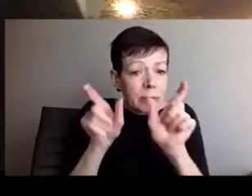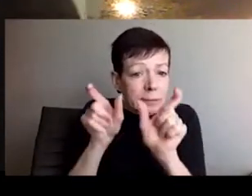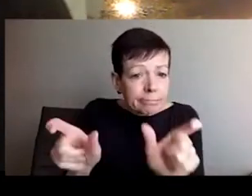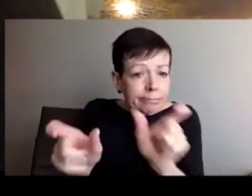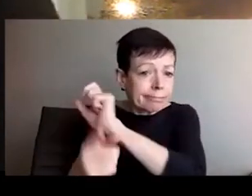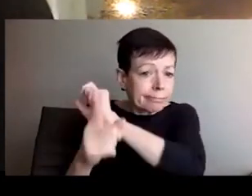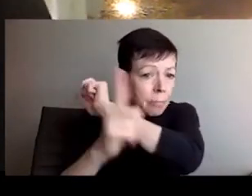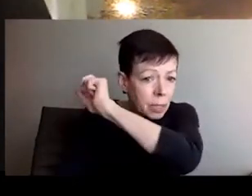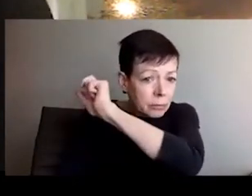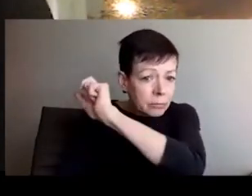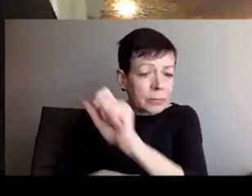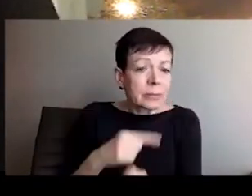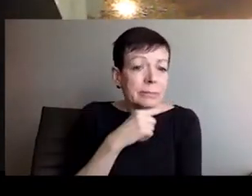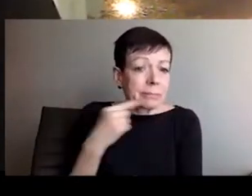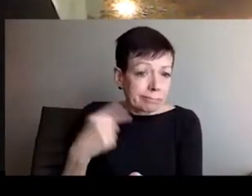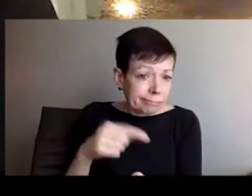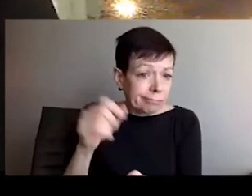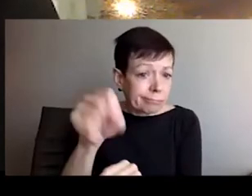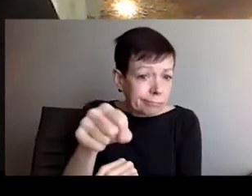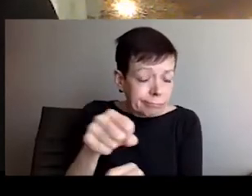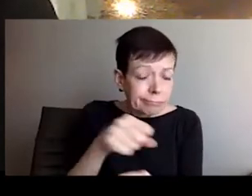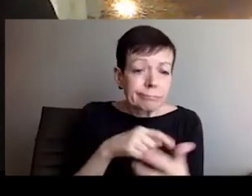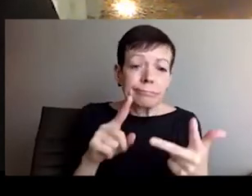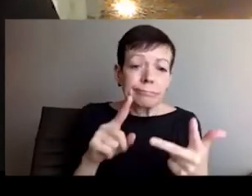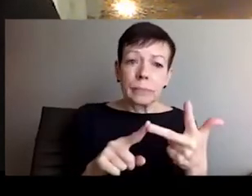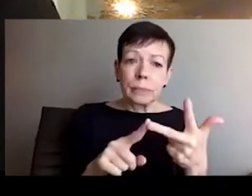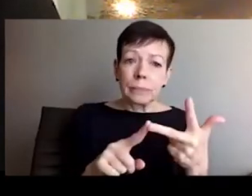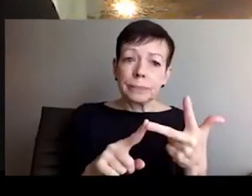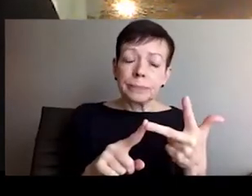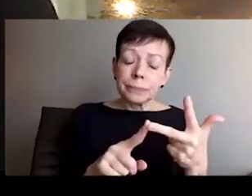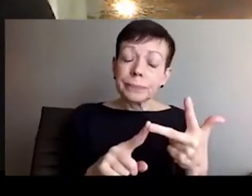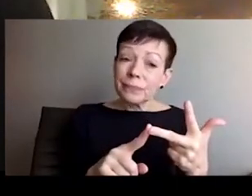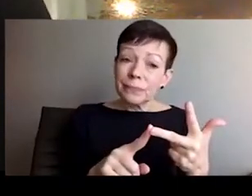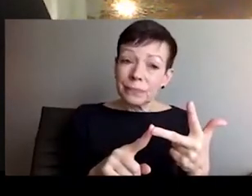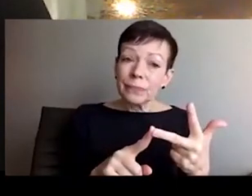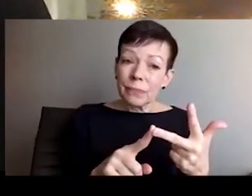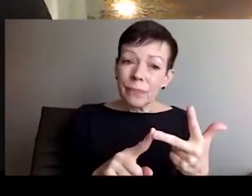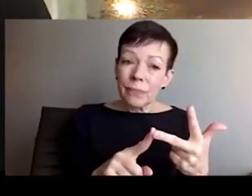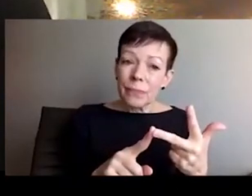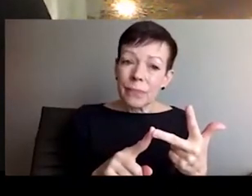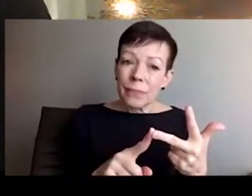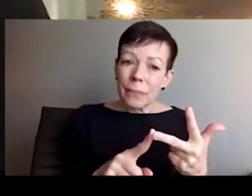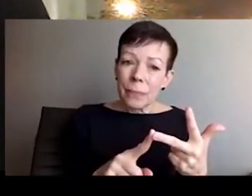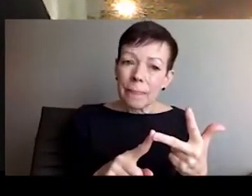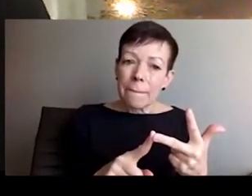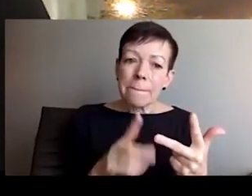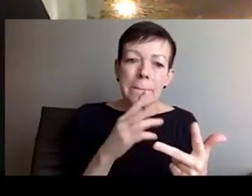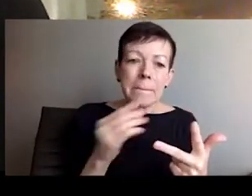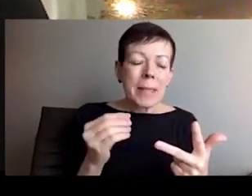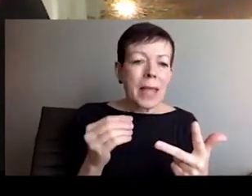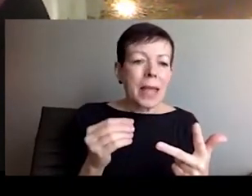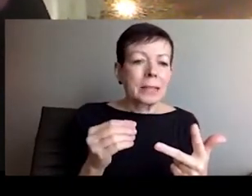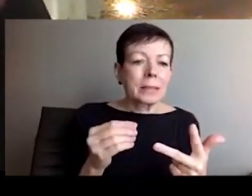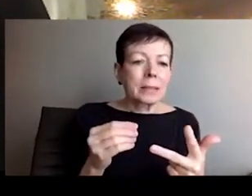Russian people are even not allowed to call this war as war, but only a military